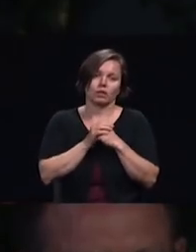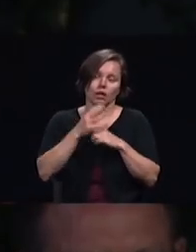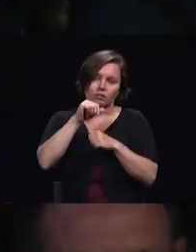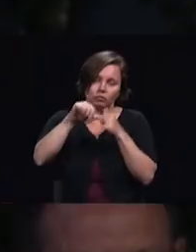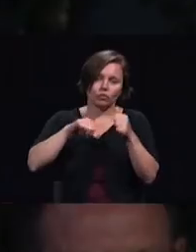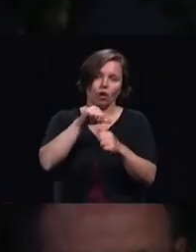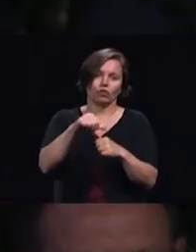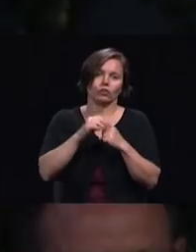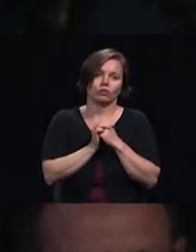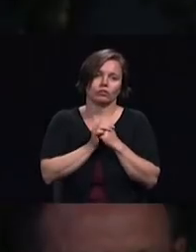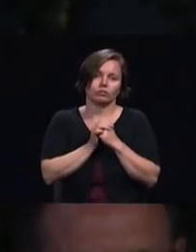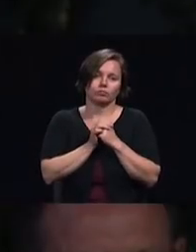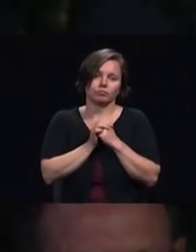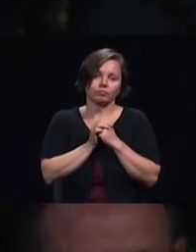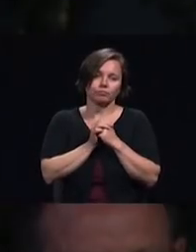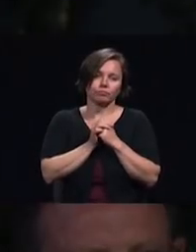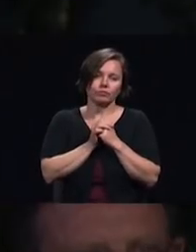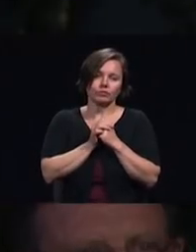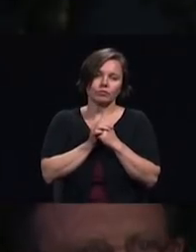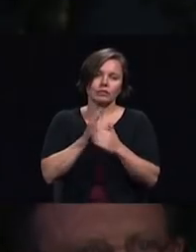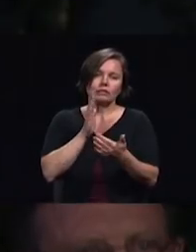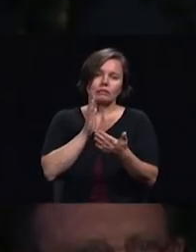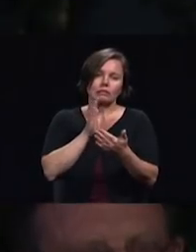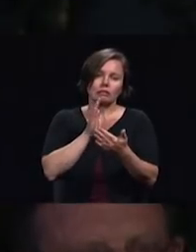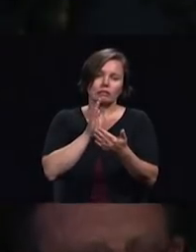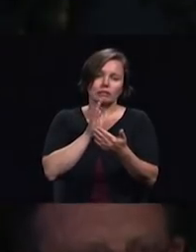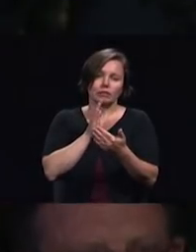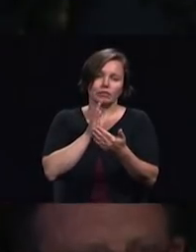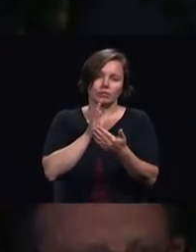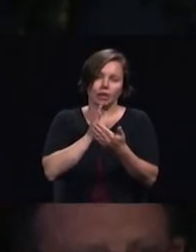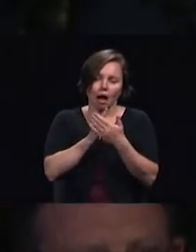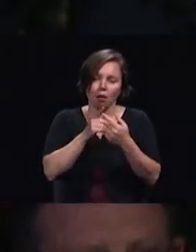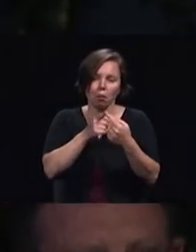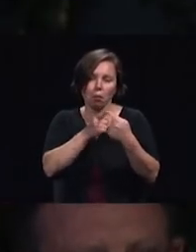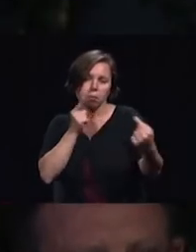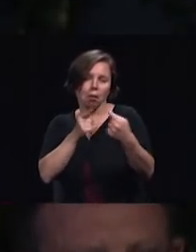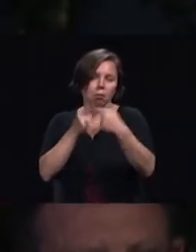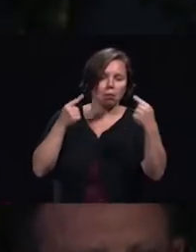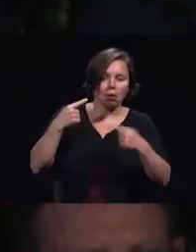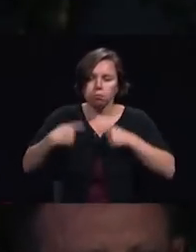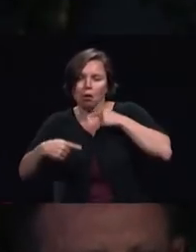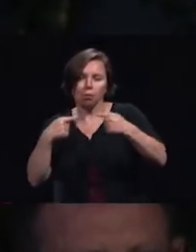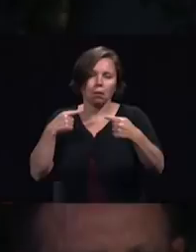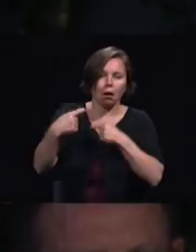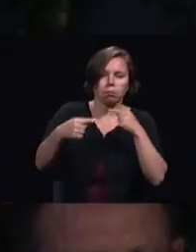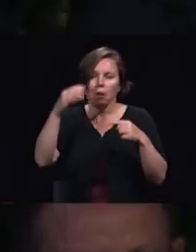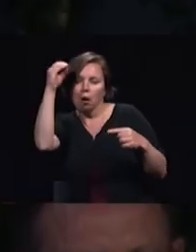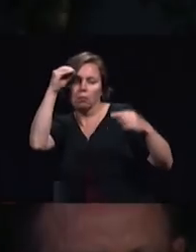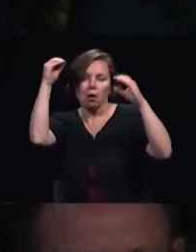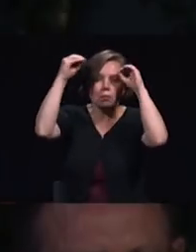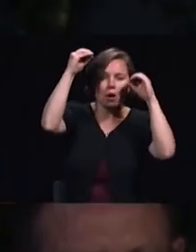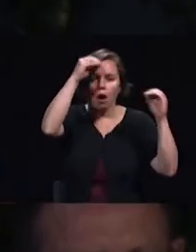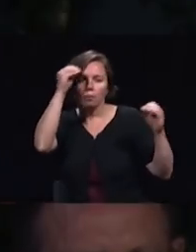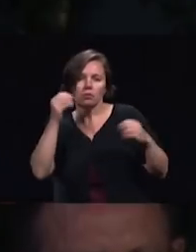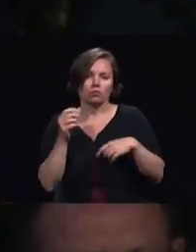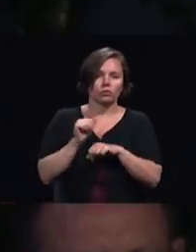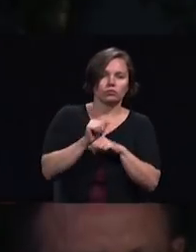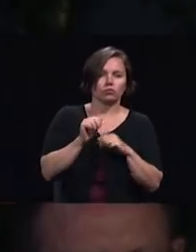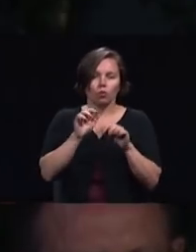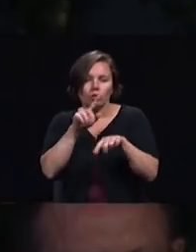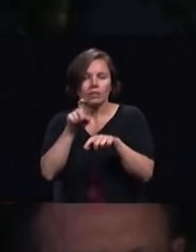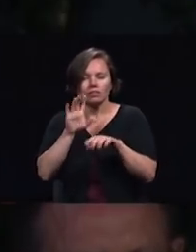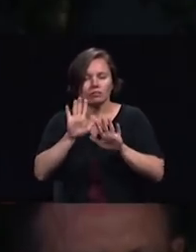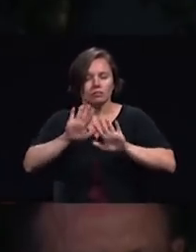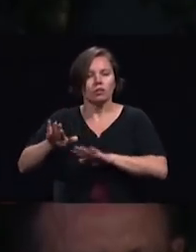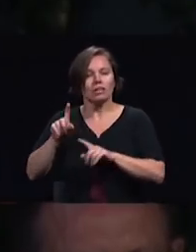away our differences of opinion to unite in God's great effort to reach the large cities